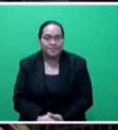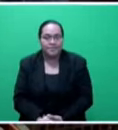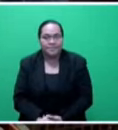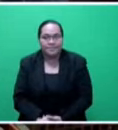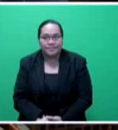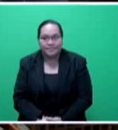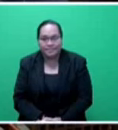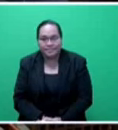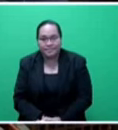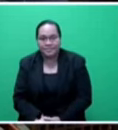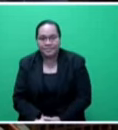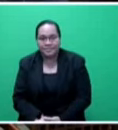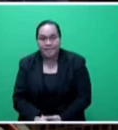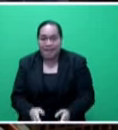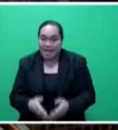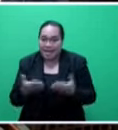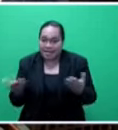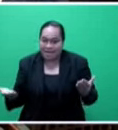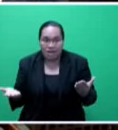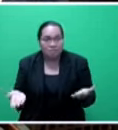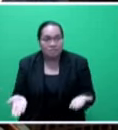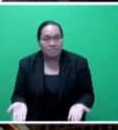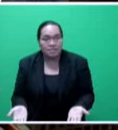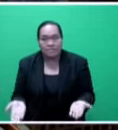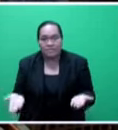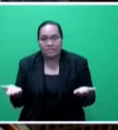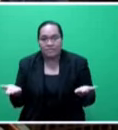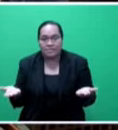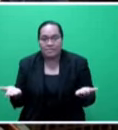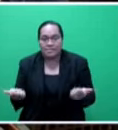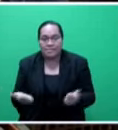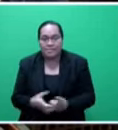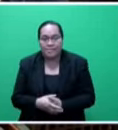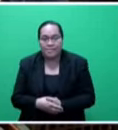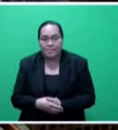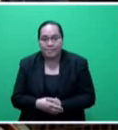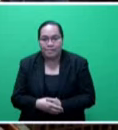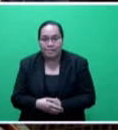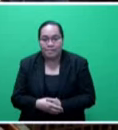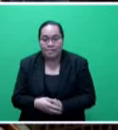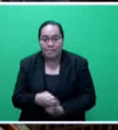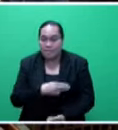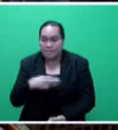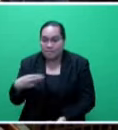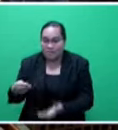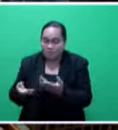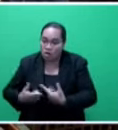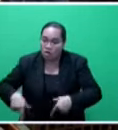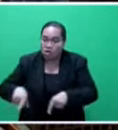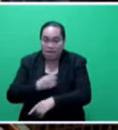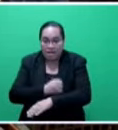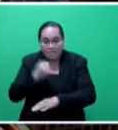And I now give the floor to the Minister for Local Government Housing